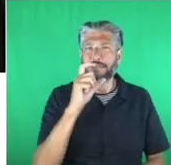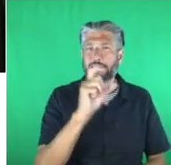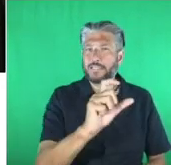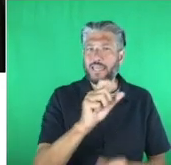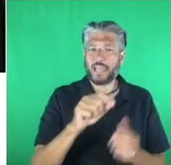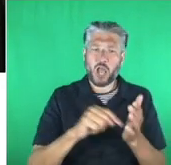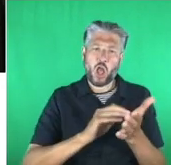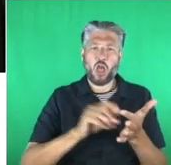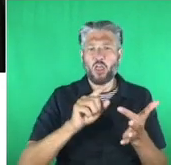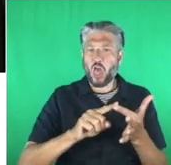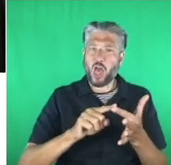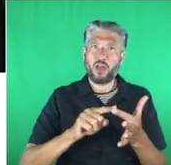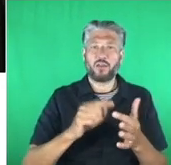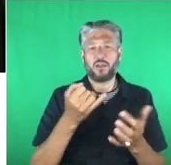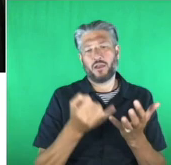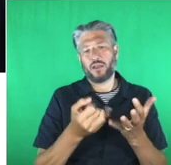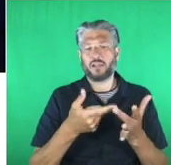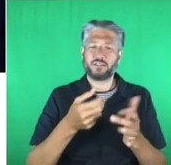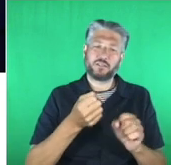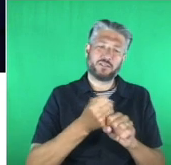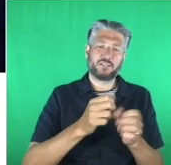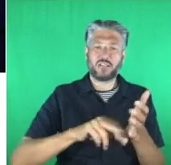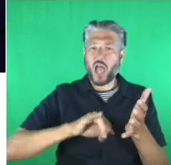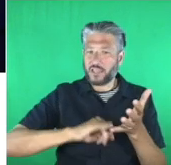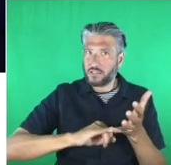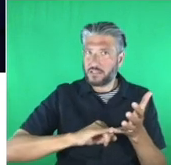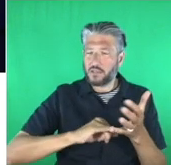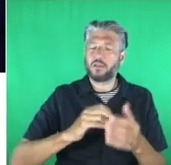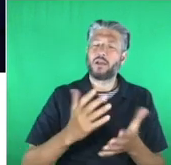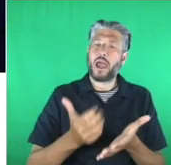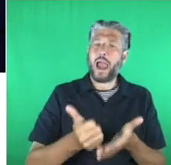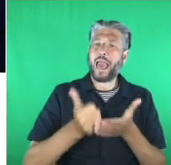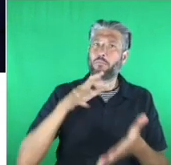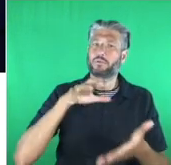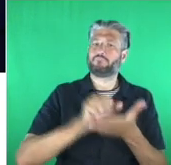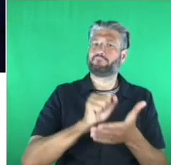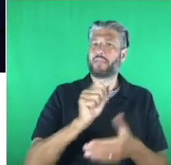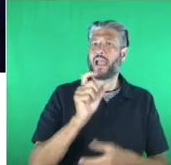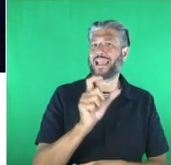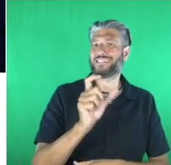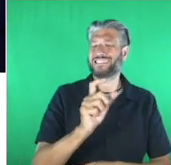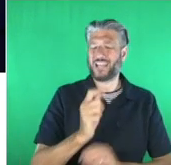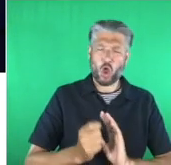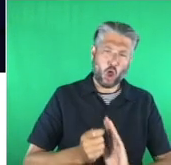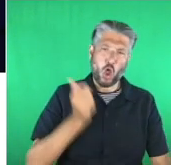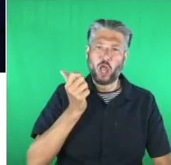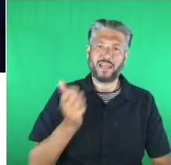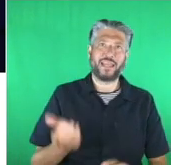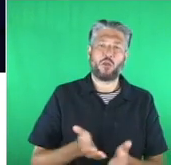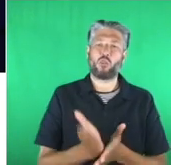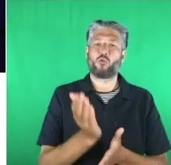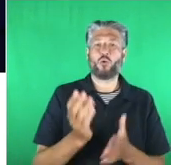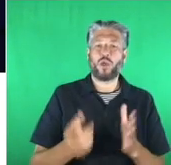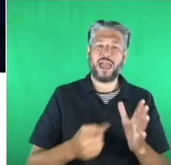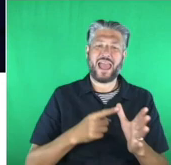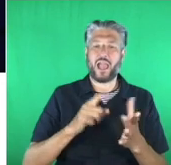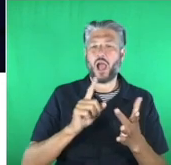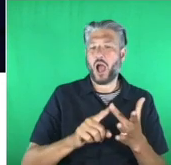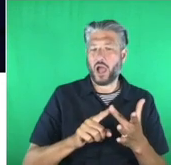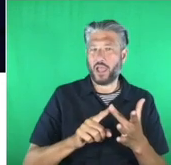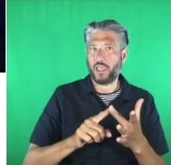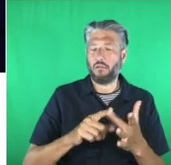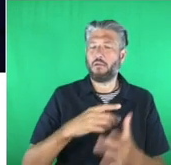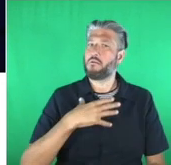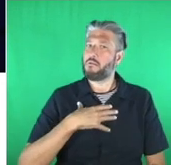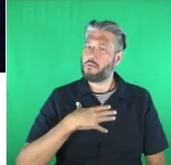artificial intelligence for early diagnosis of cancer and all sorts of research is wrapped around there to make it more likely that they'll spot the cancer sooner and